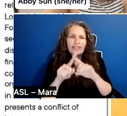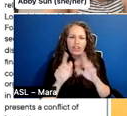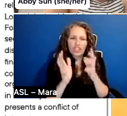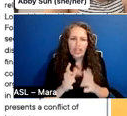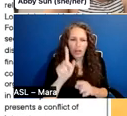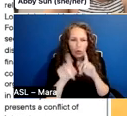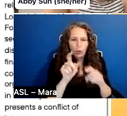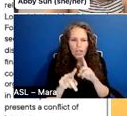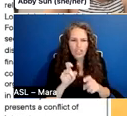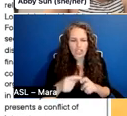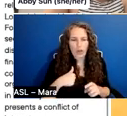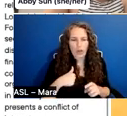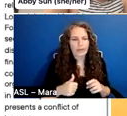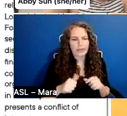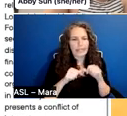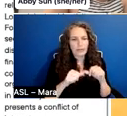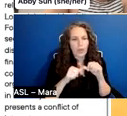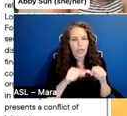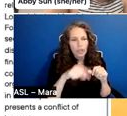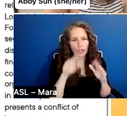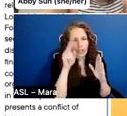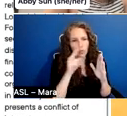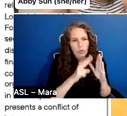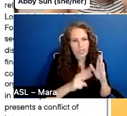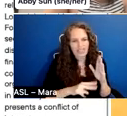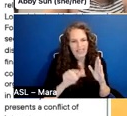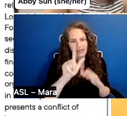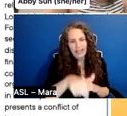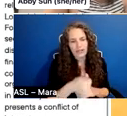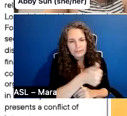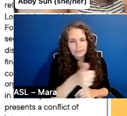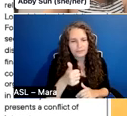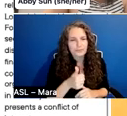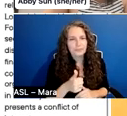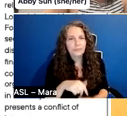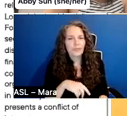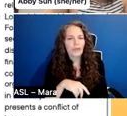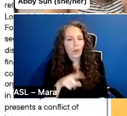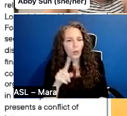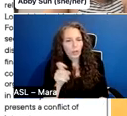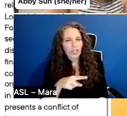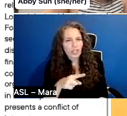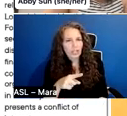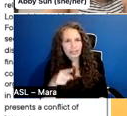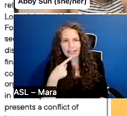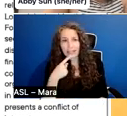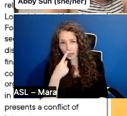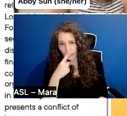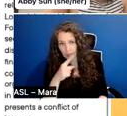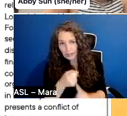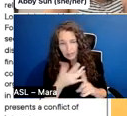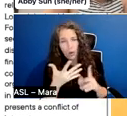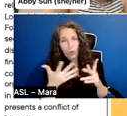handout for you to examine and to look into. So for example, I have a question. Can you elaborate on what equity